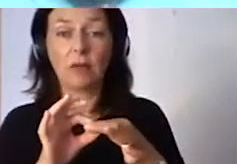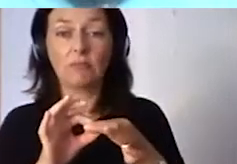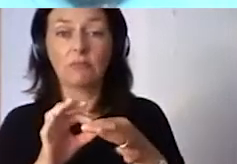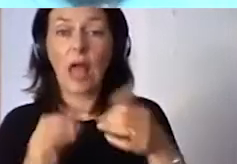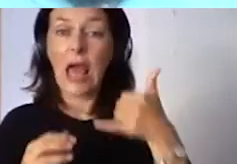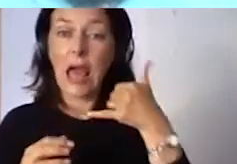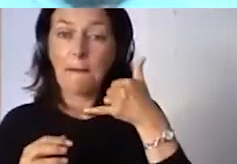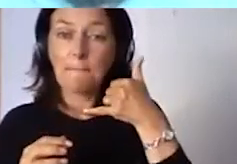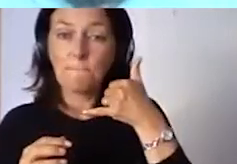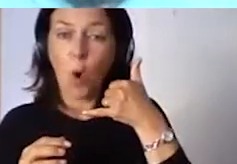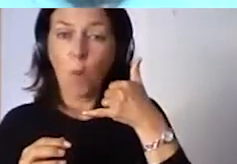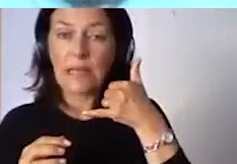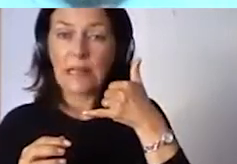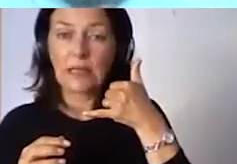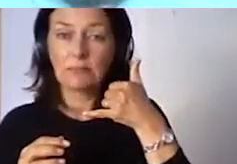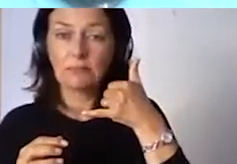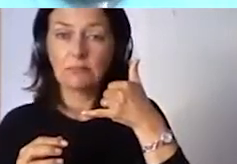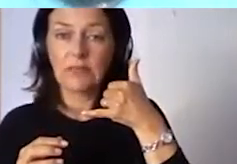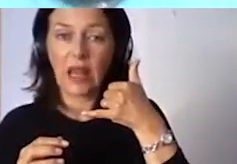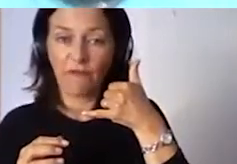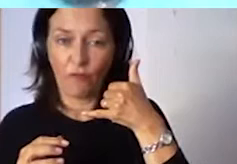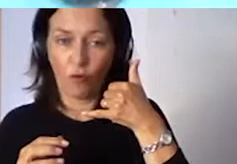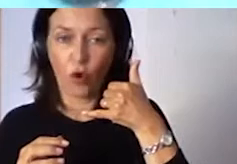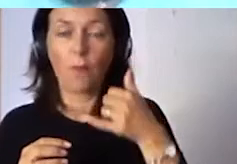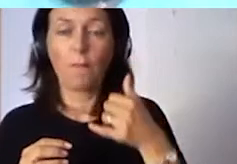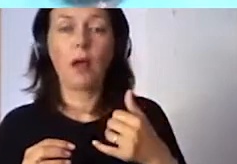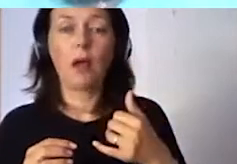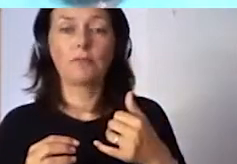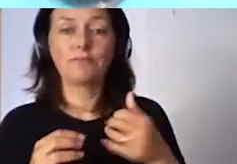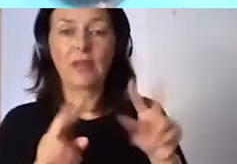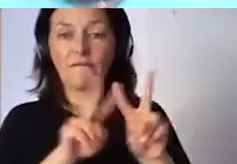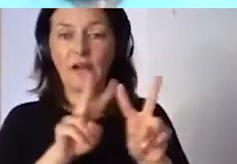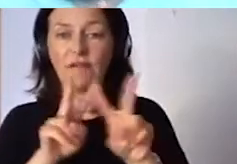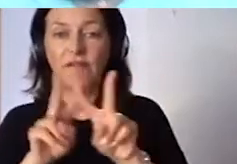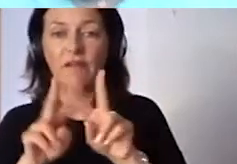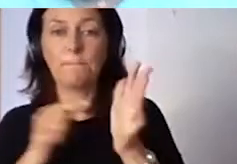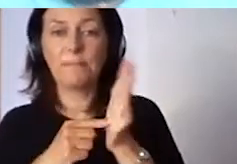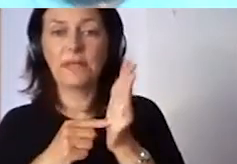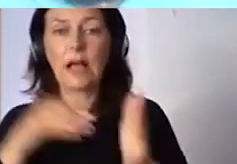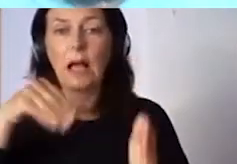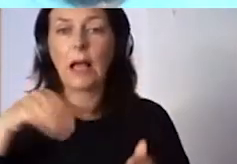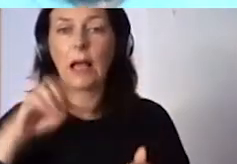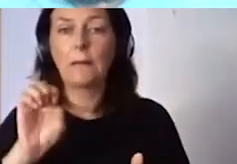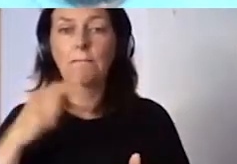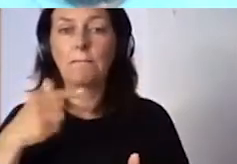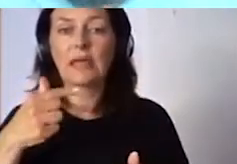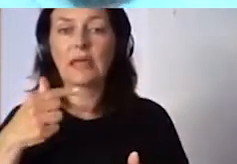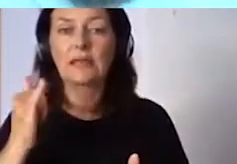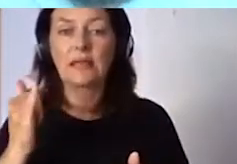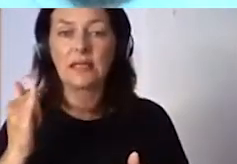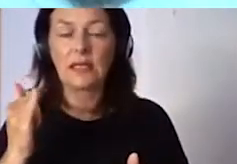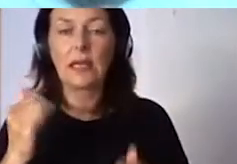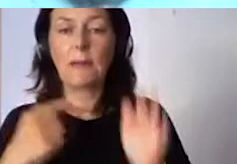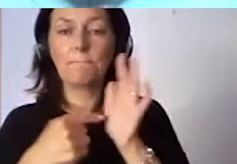.menti.com and you can enter the code that will stay always available